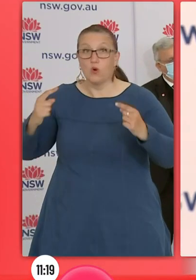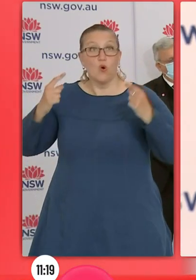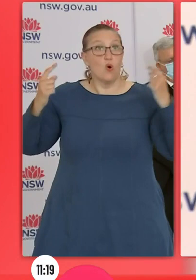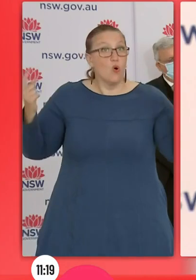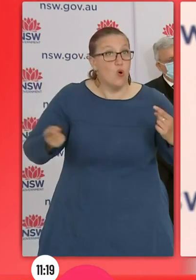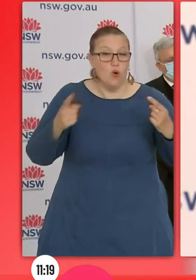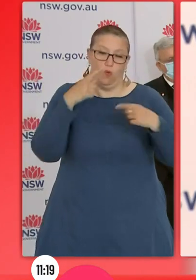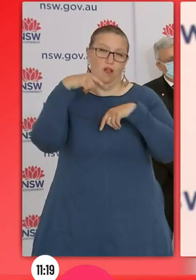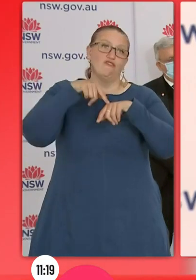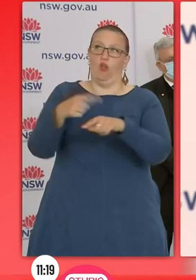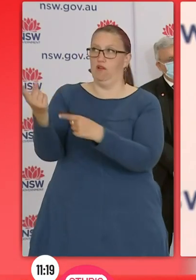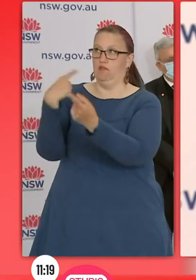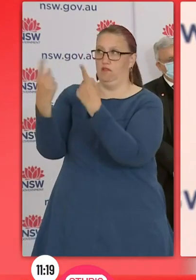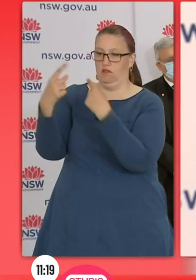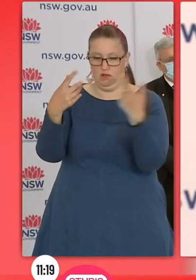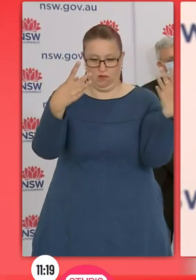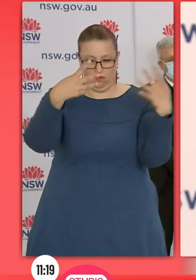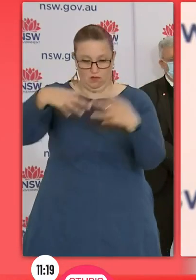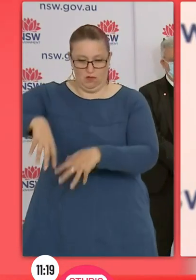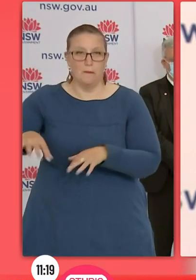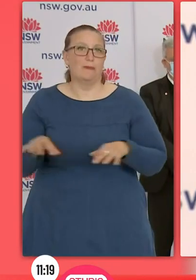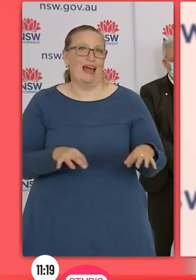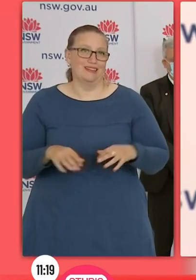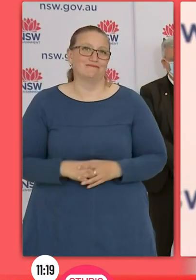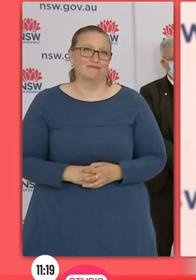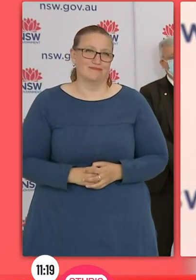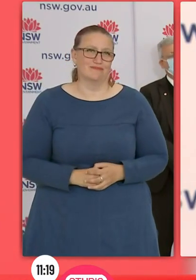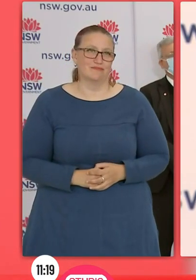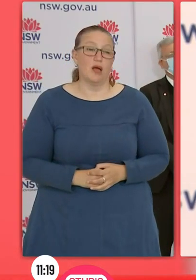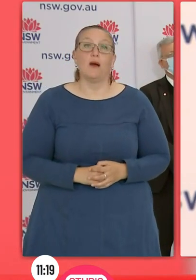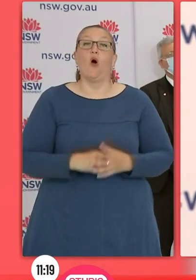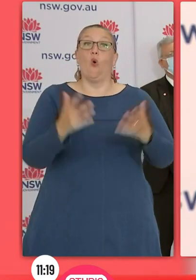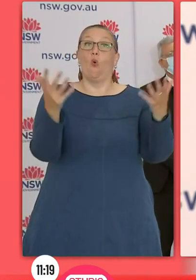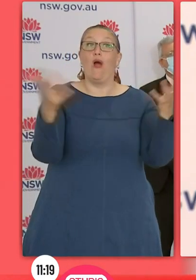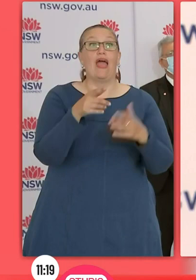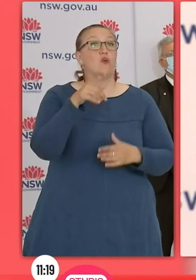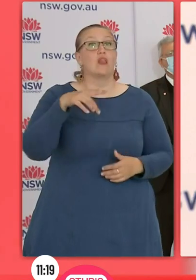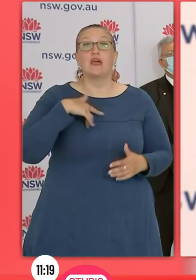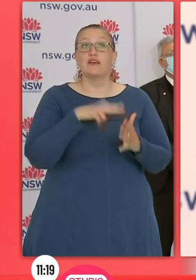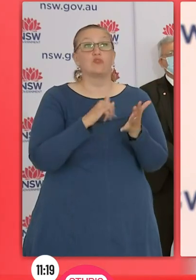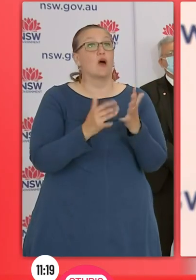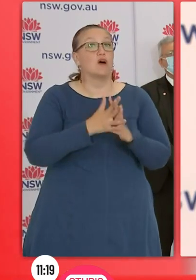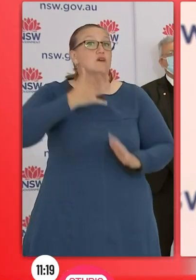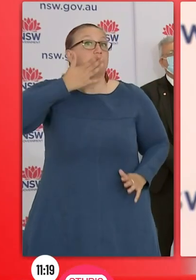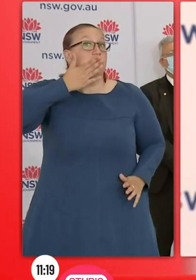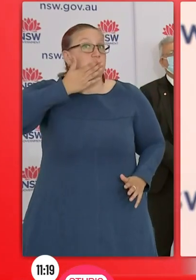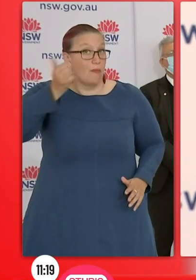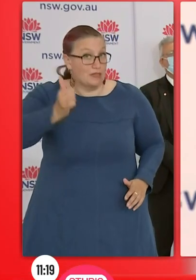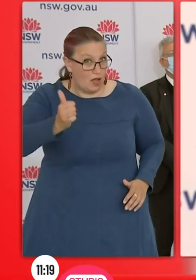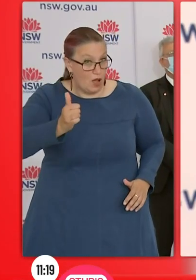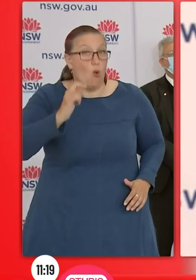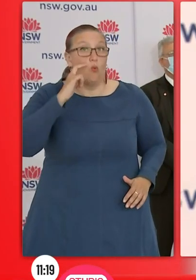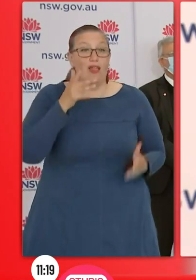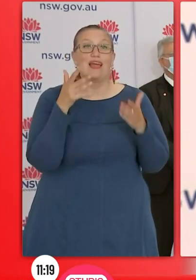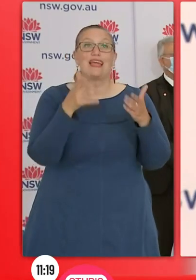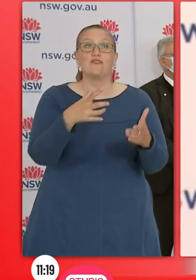depend obviously on a number of other factors, but no matter, let me be very clear, no matter where you live in New South Wales, please expect to have much